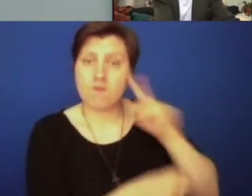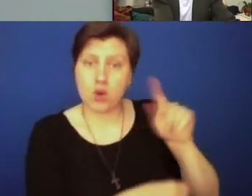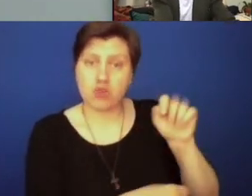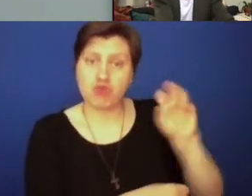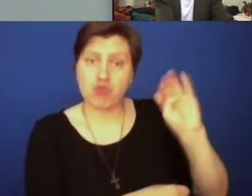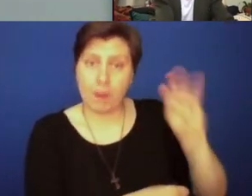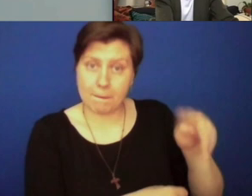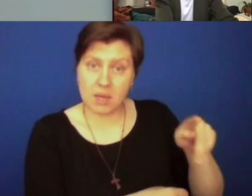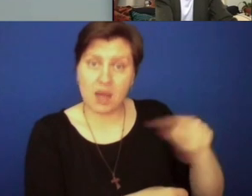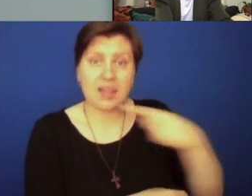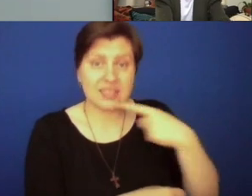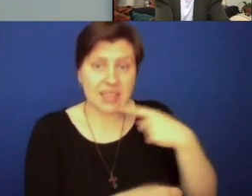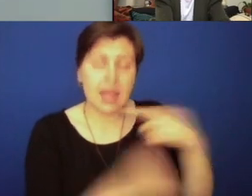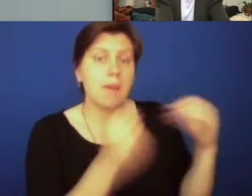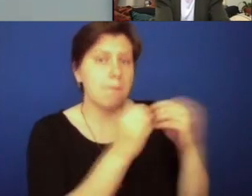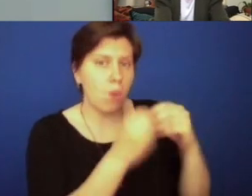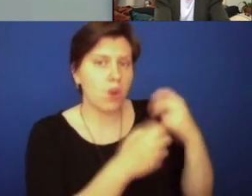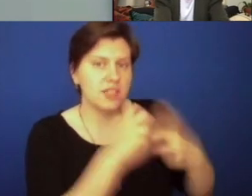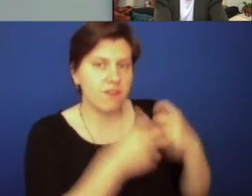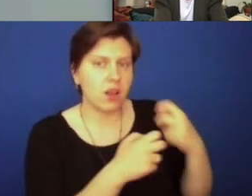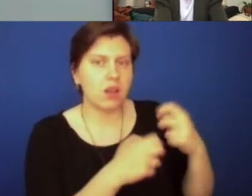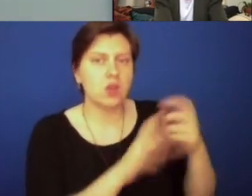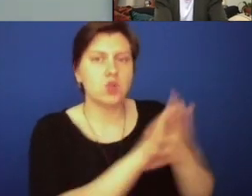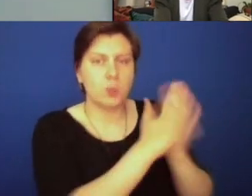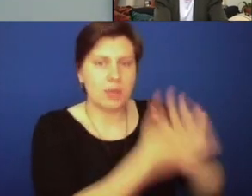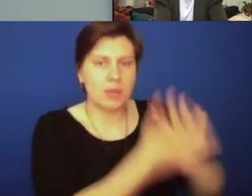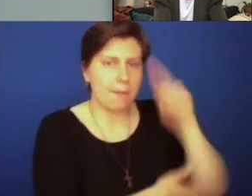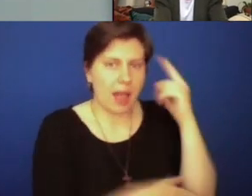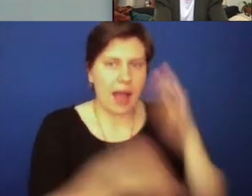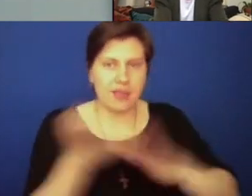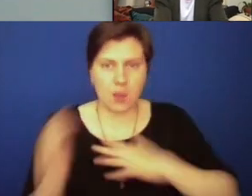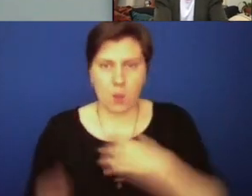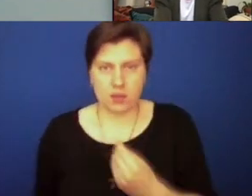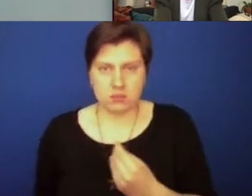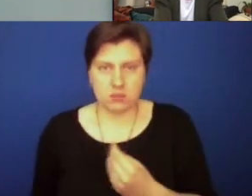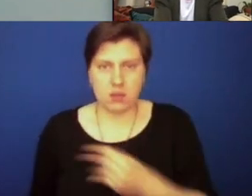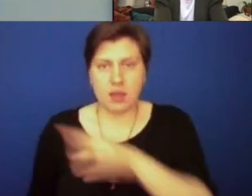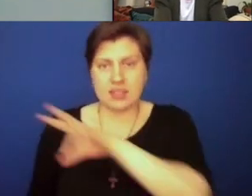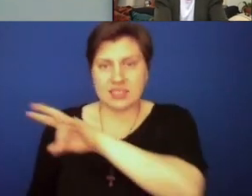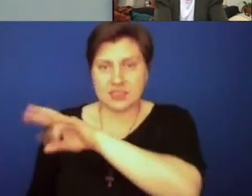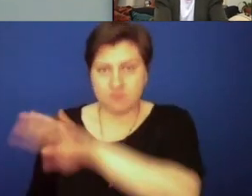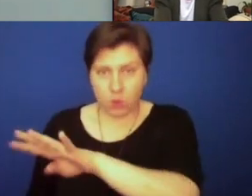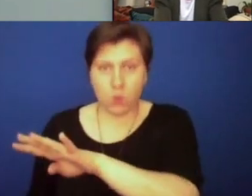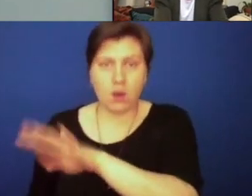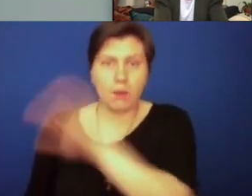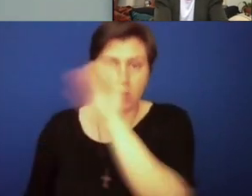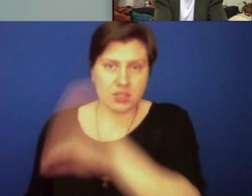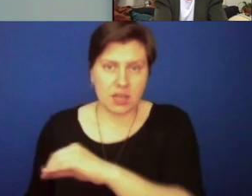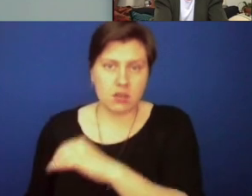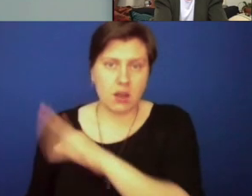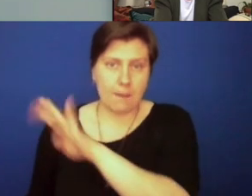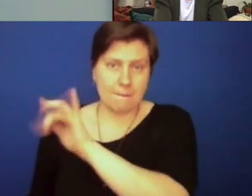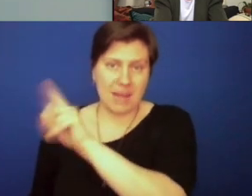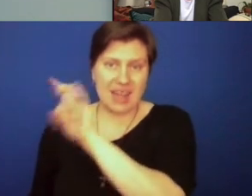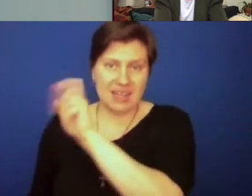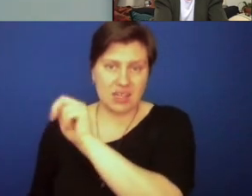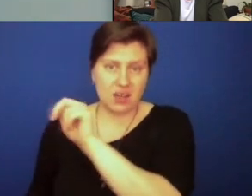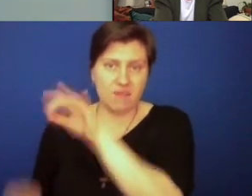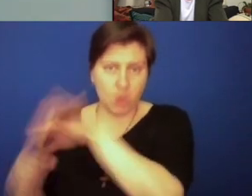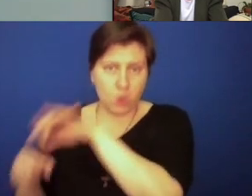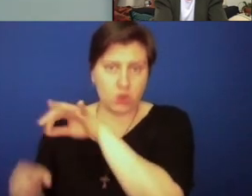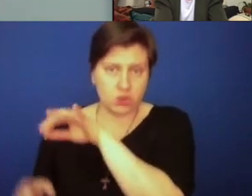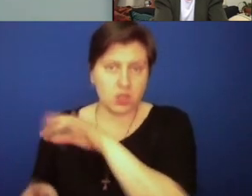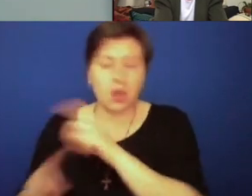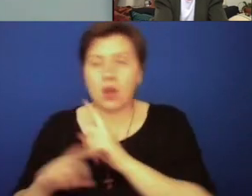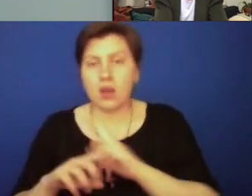quote, a lot more difficult to be a black person in our country than a white person, verse 74% of Biden voters. So not to be political about it, but just to